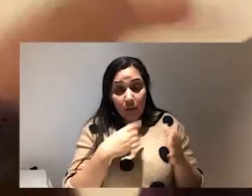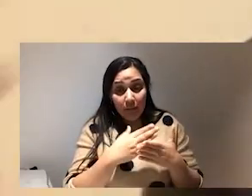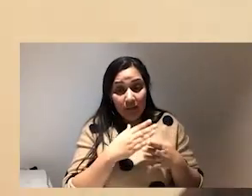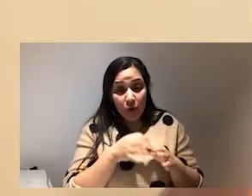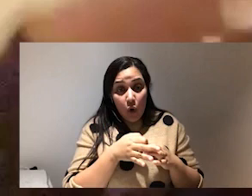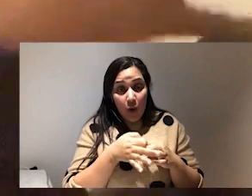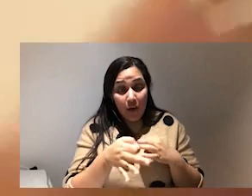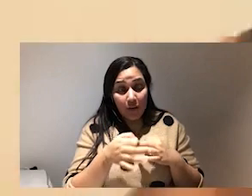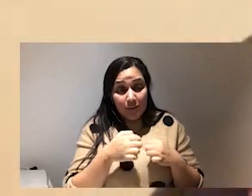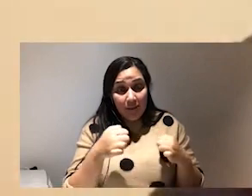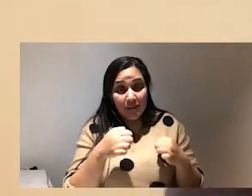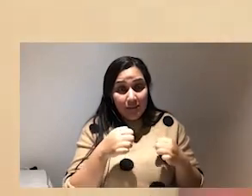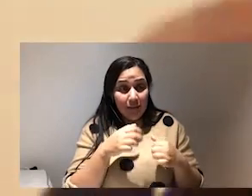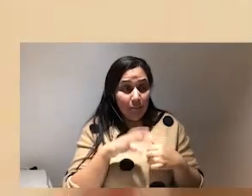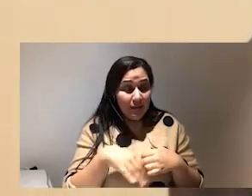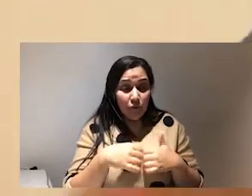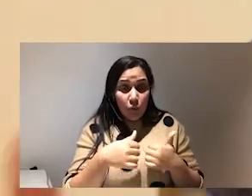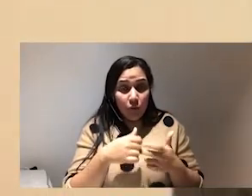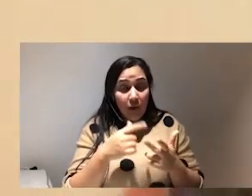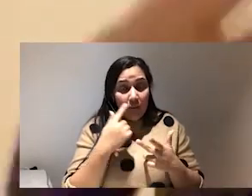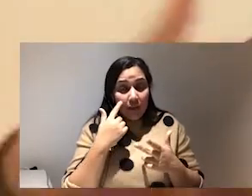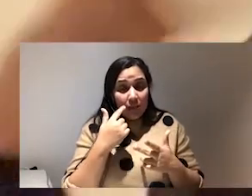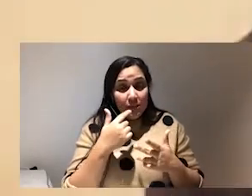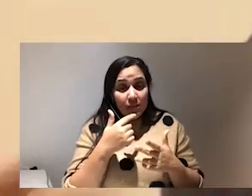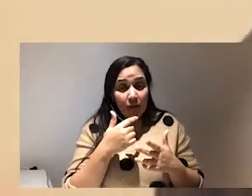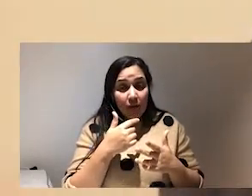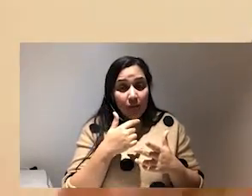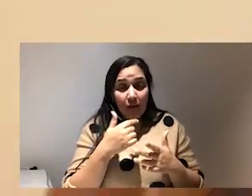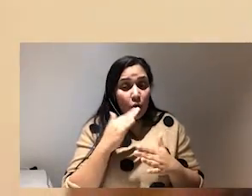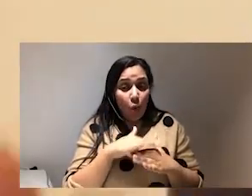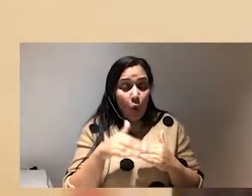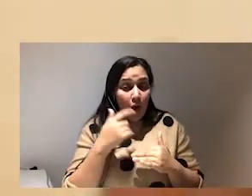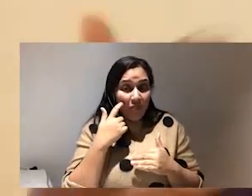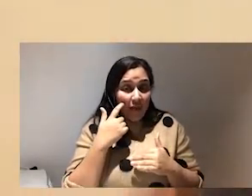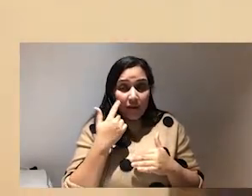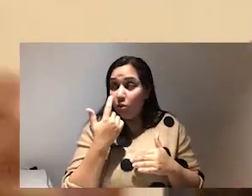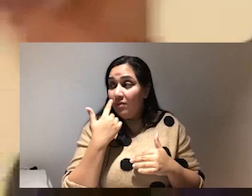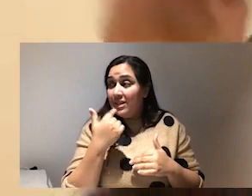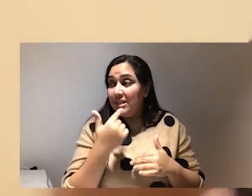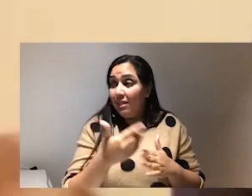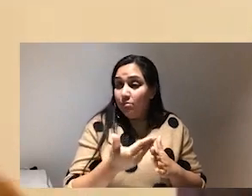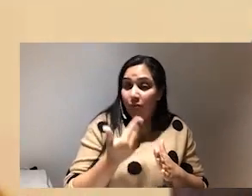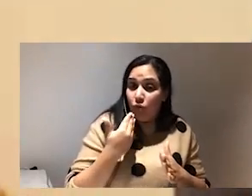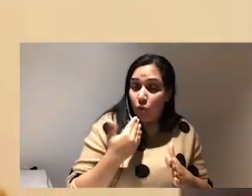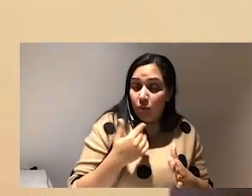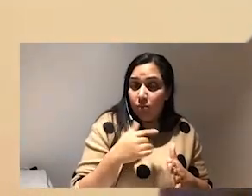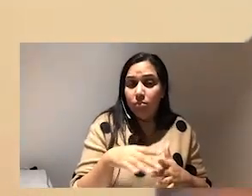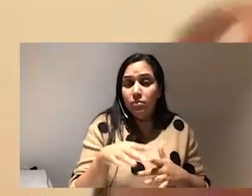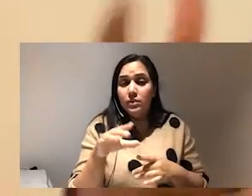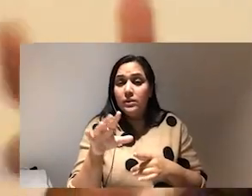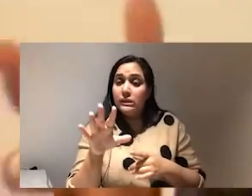is a place of good is the extension of our online space i don't think i no longer think if i ever said this before someone says oh but you said this in 2000